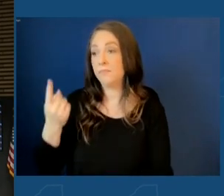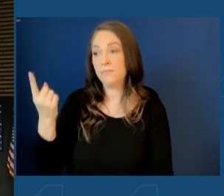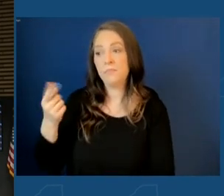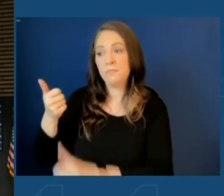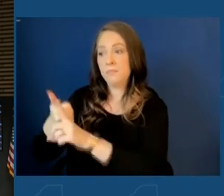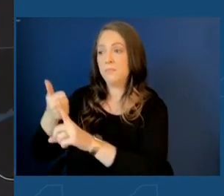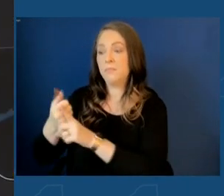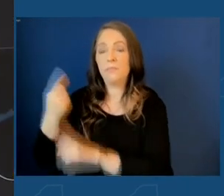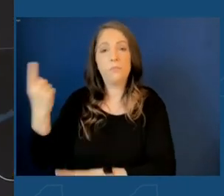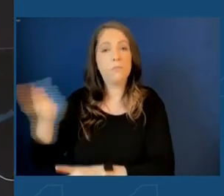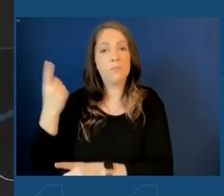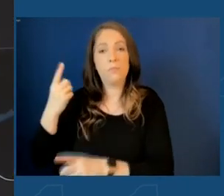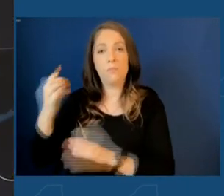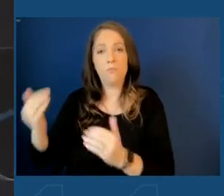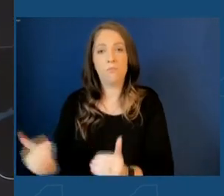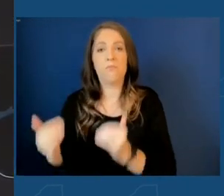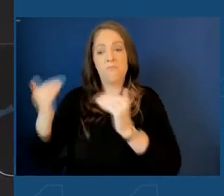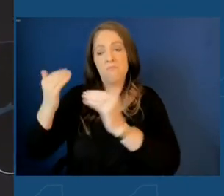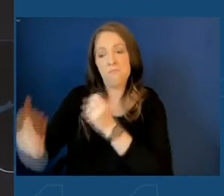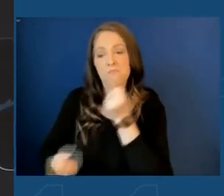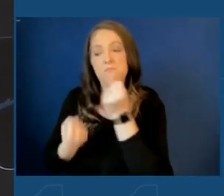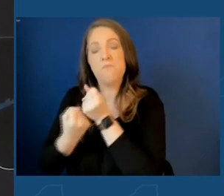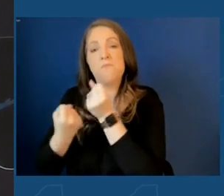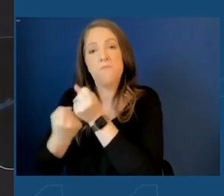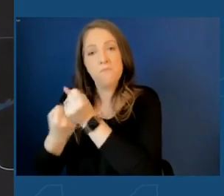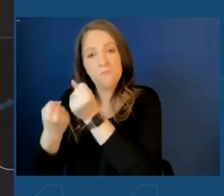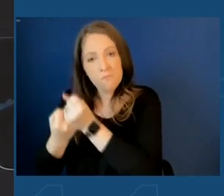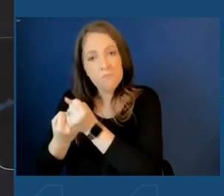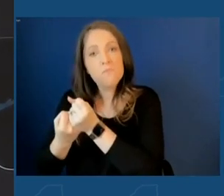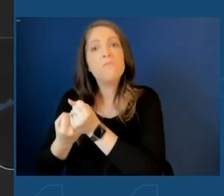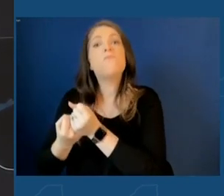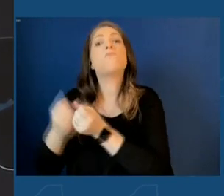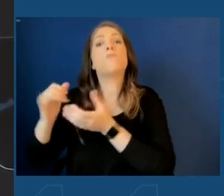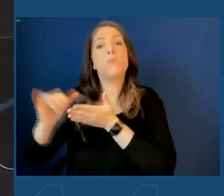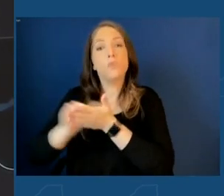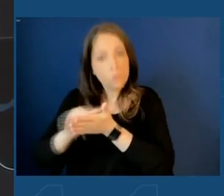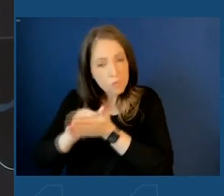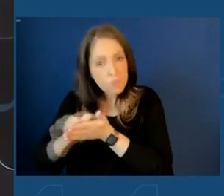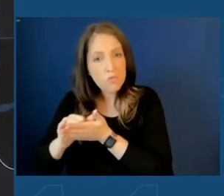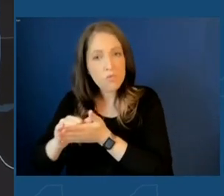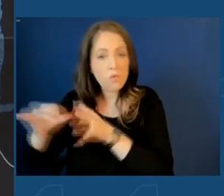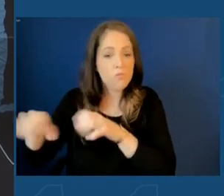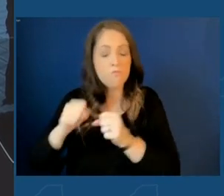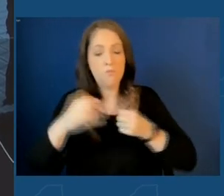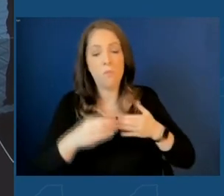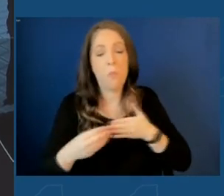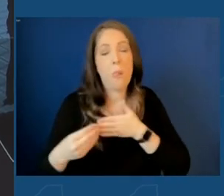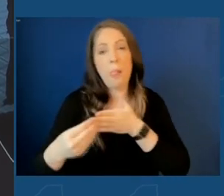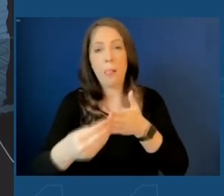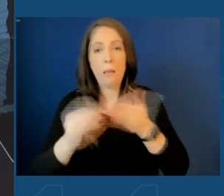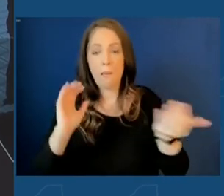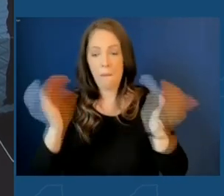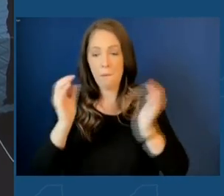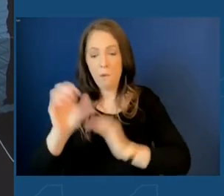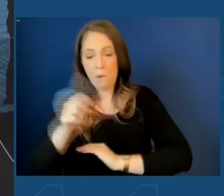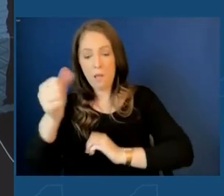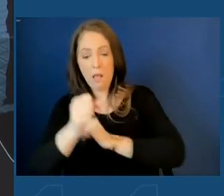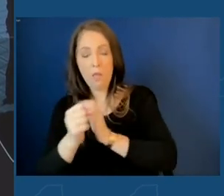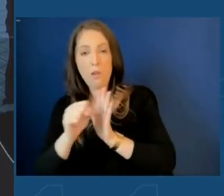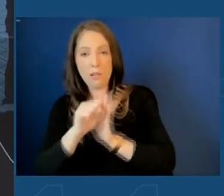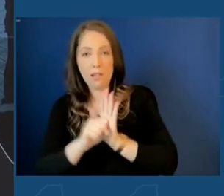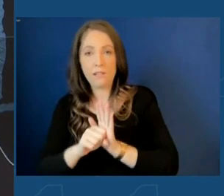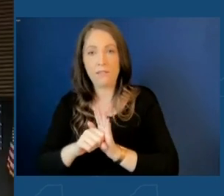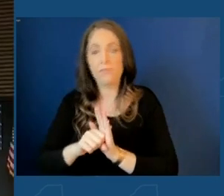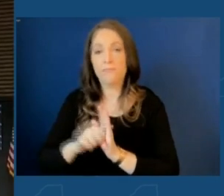stepped up to the plate and had New York take the lead among all the other states, our great